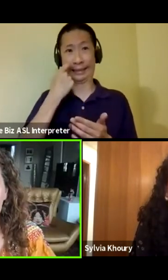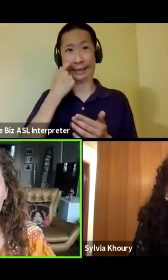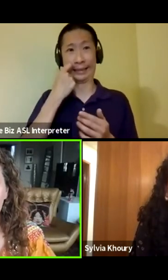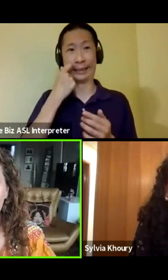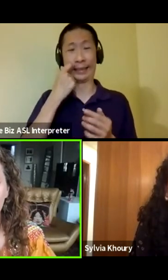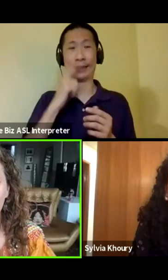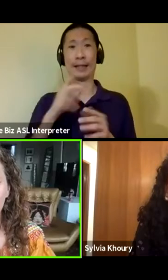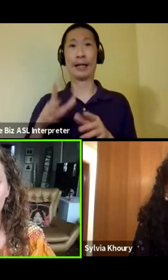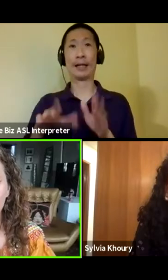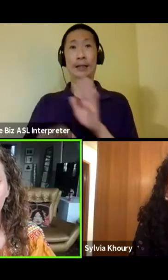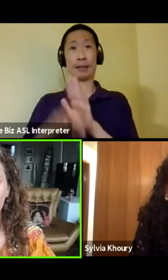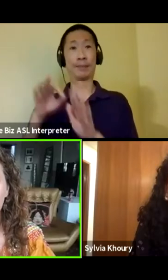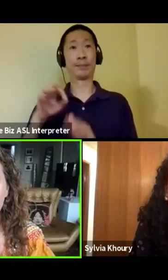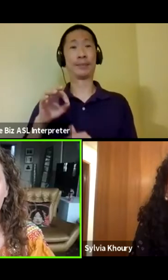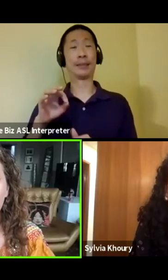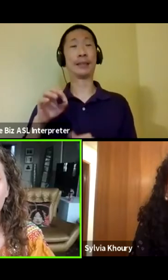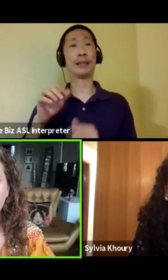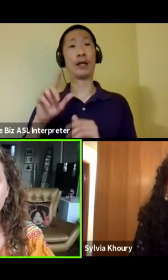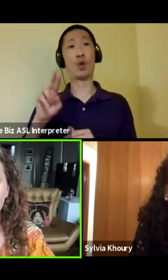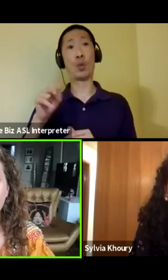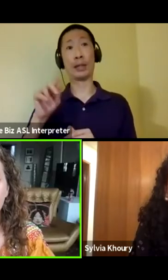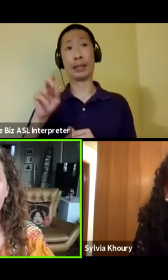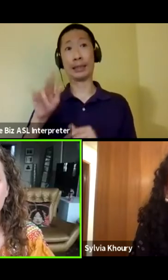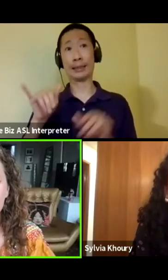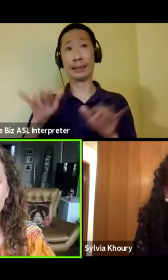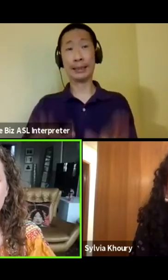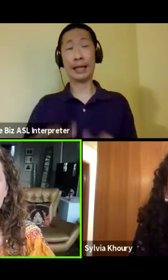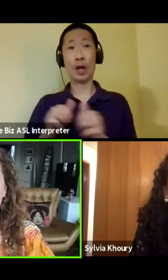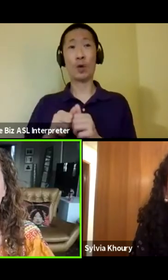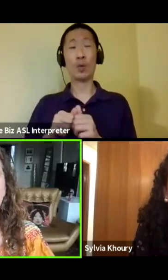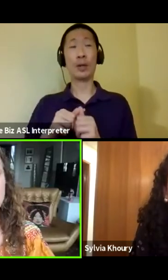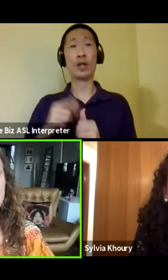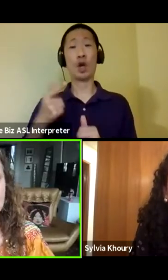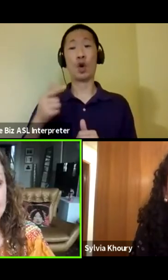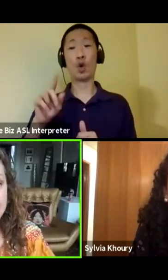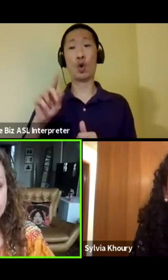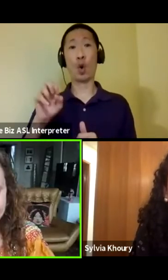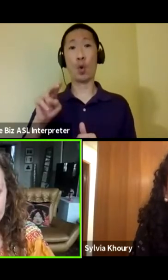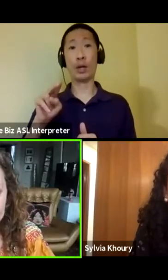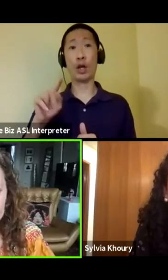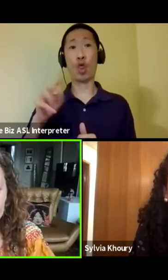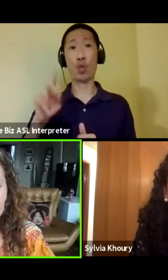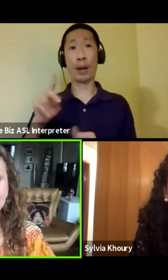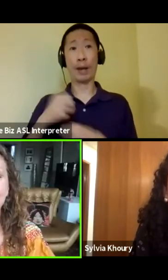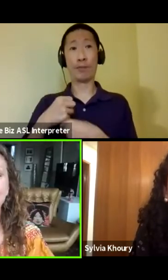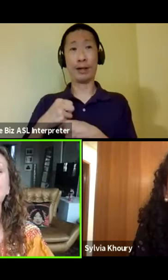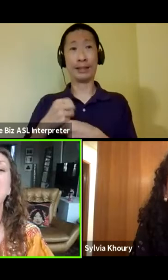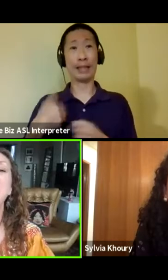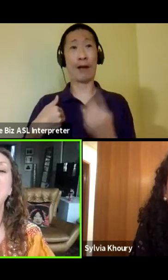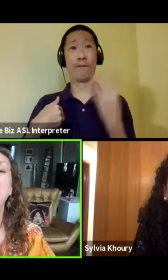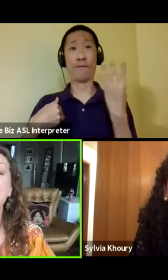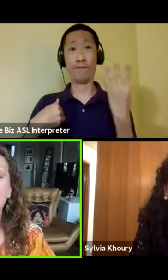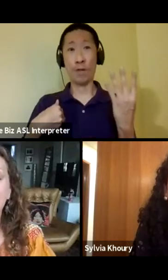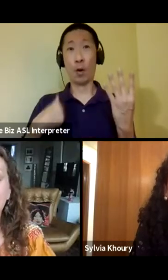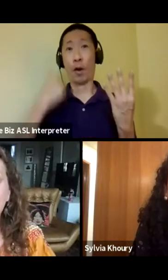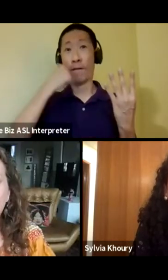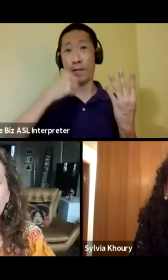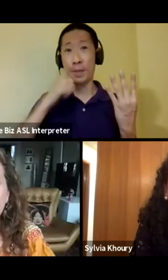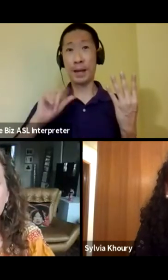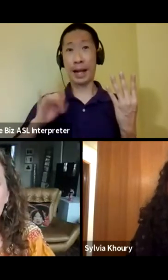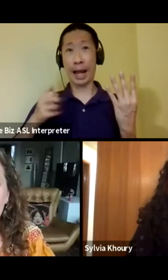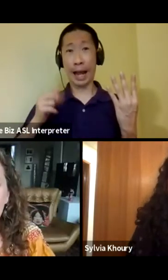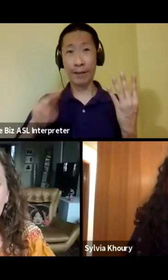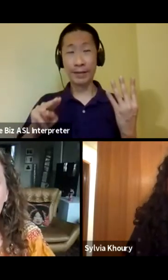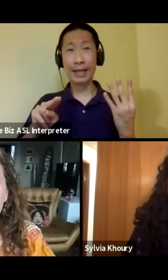residency at Golden Threat Productions. has four Afghan character, female characters. You got my number